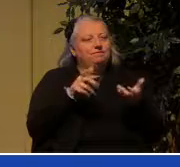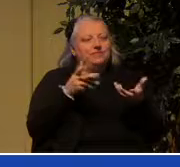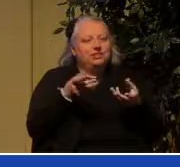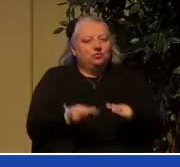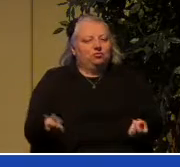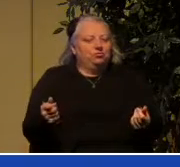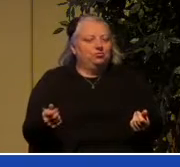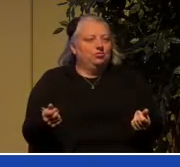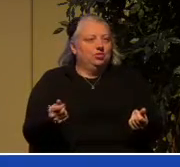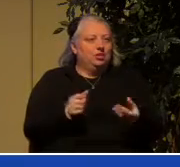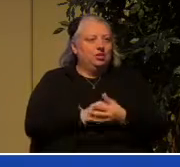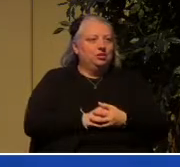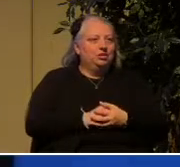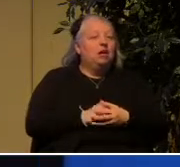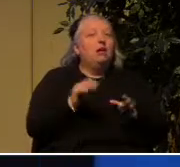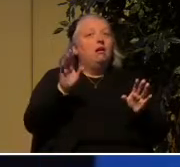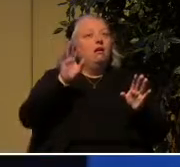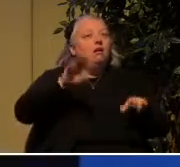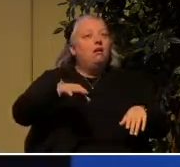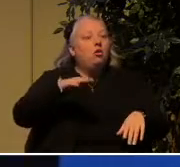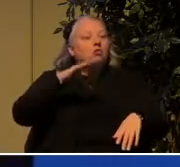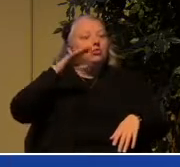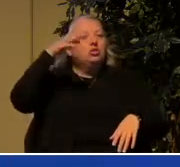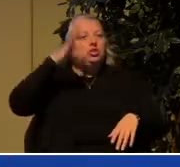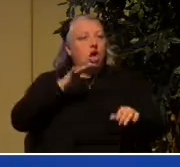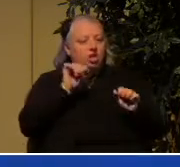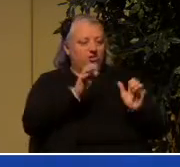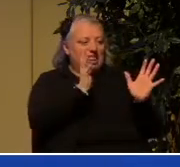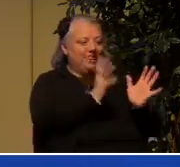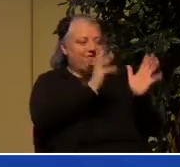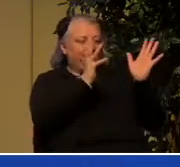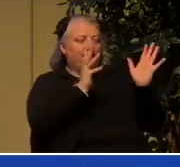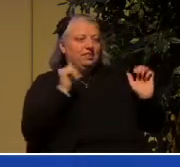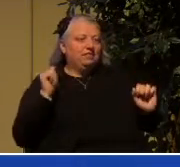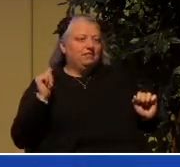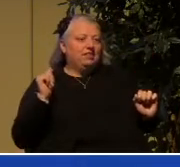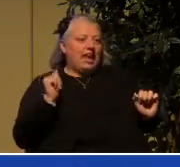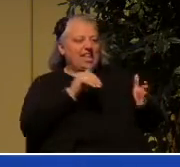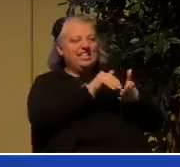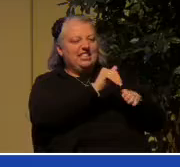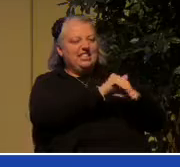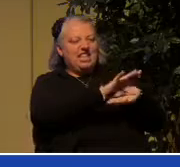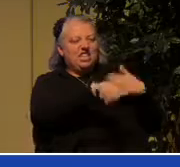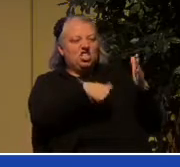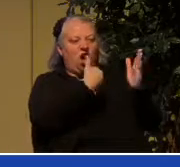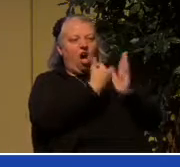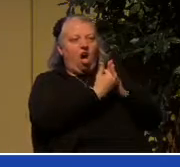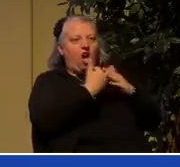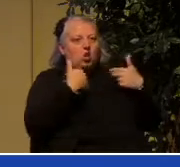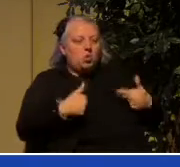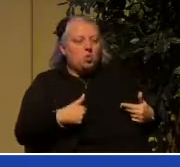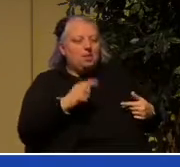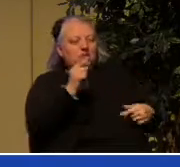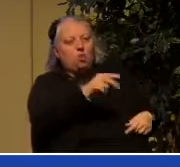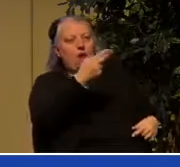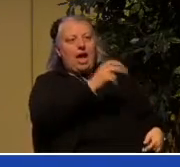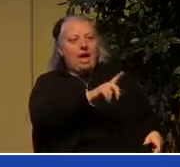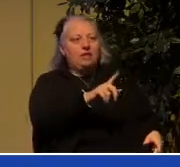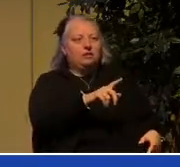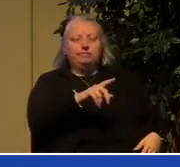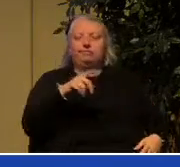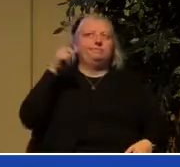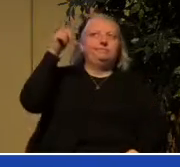often said God could have left us there, could have sent us all to hell, didn't want to do that, wanted to regain